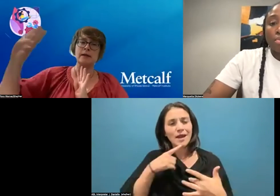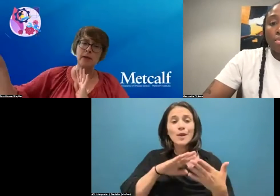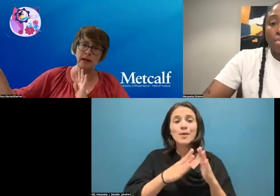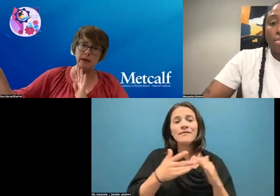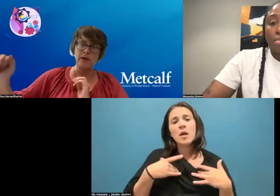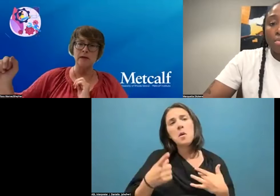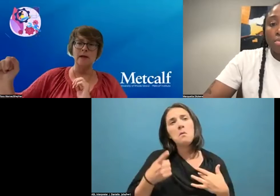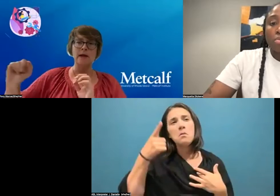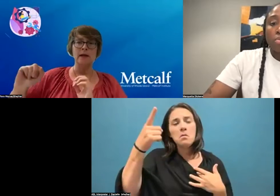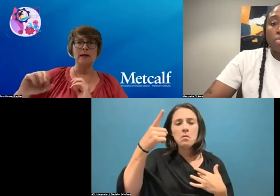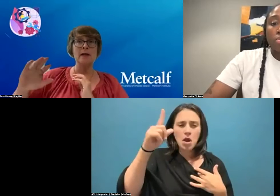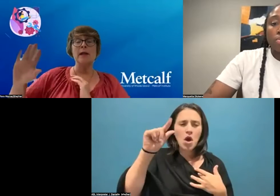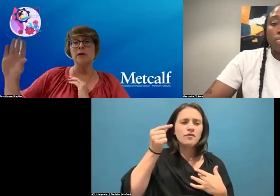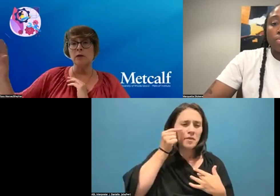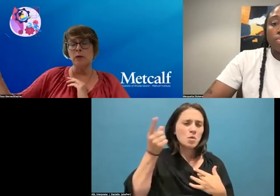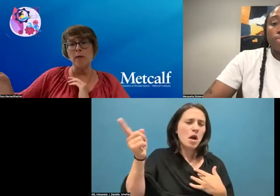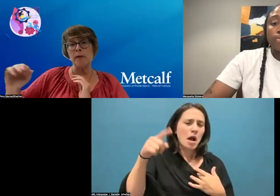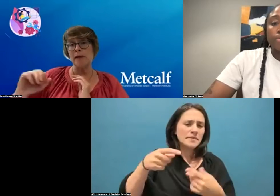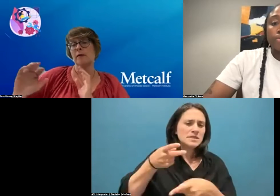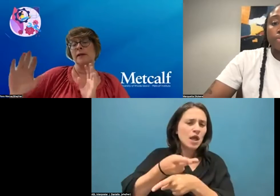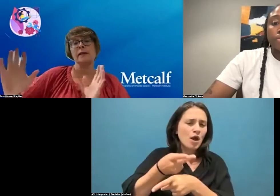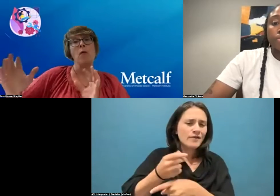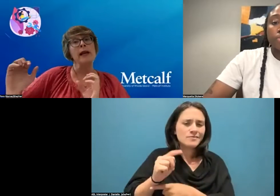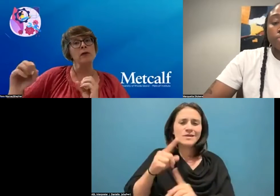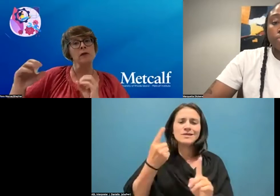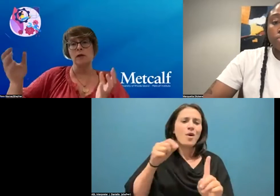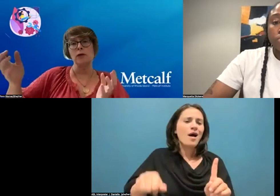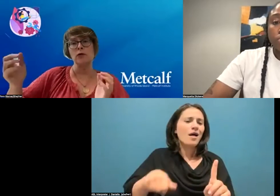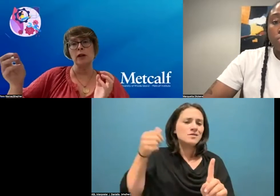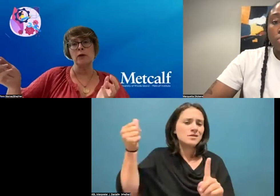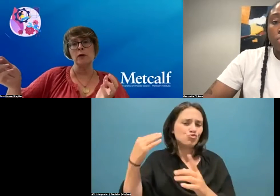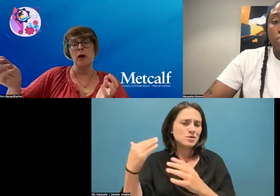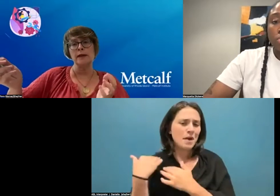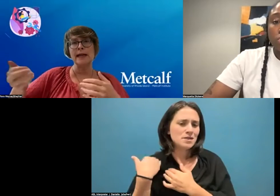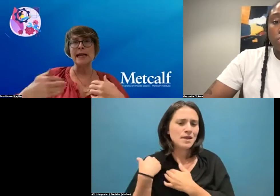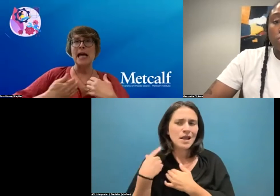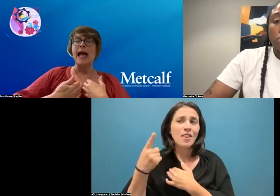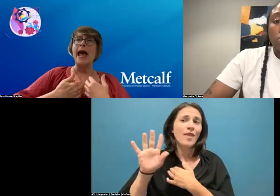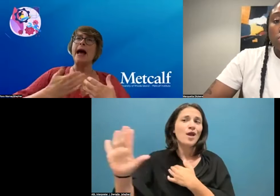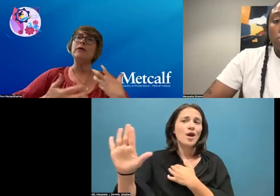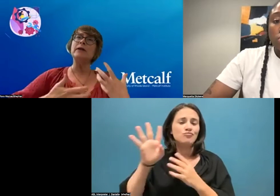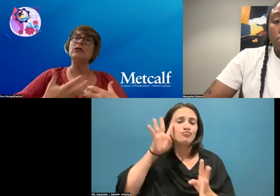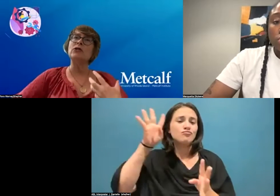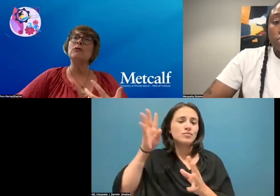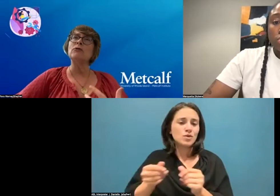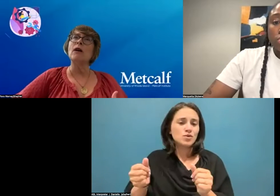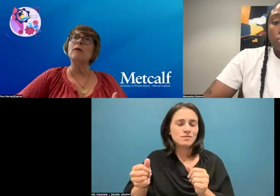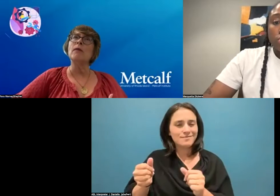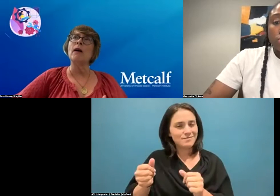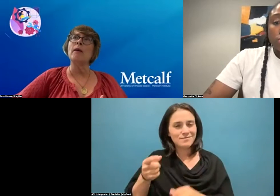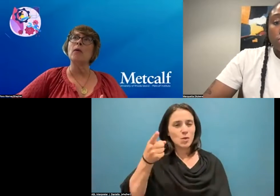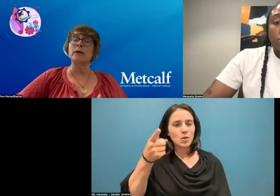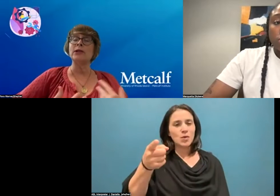that's somebody else's, that's somebody else's problem, that's someone else's solution and response. How did you,